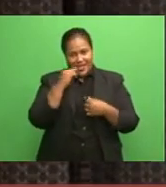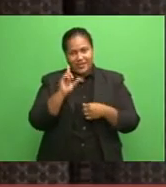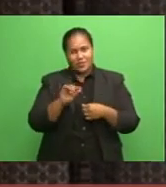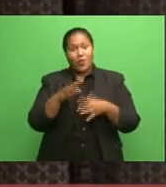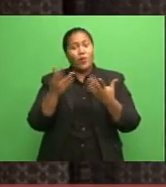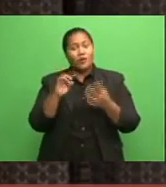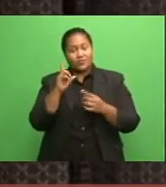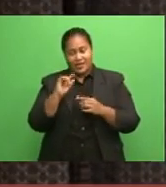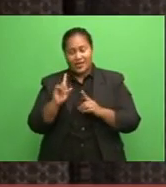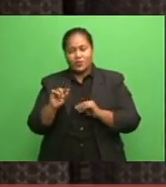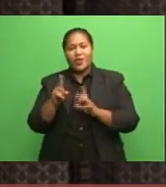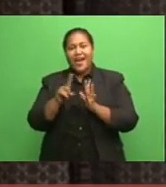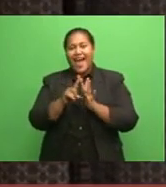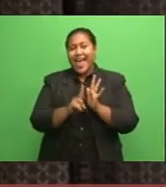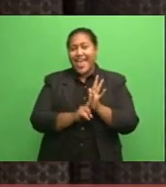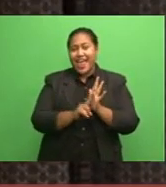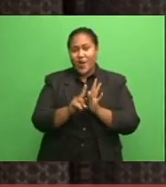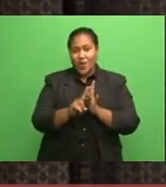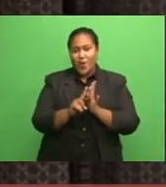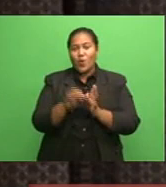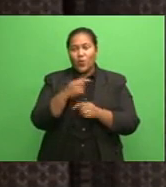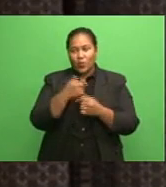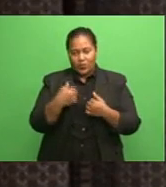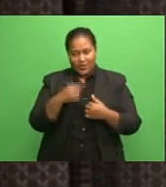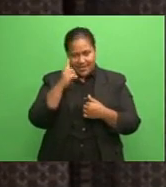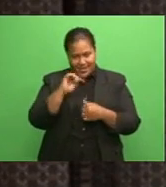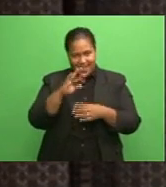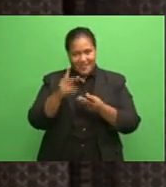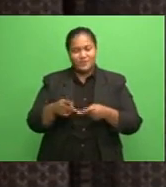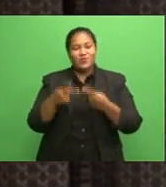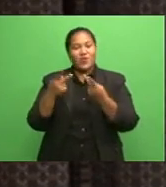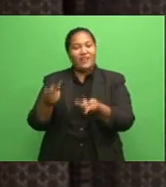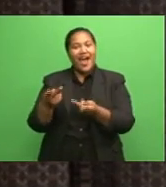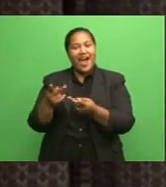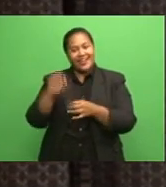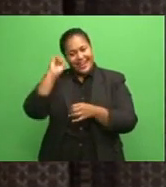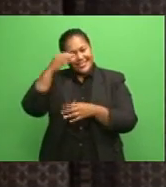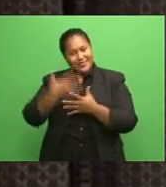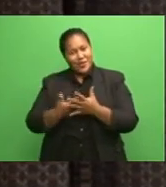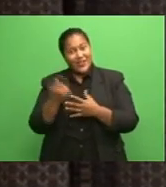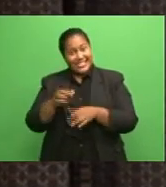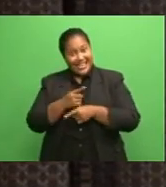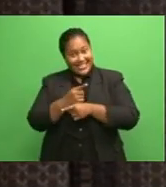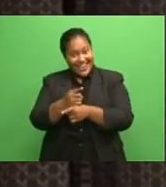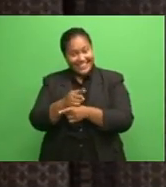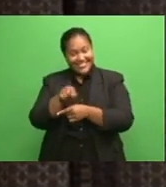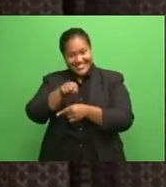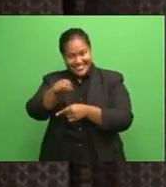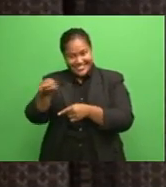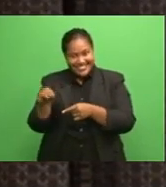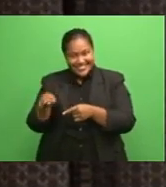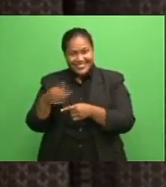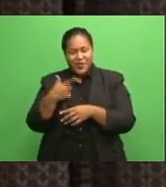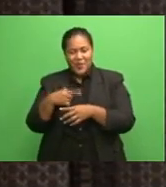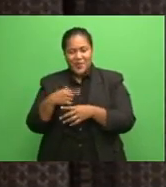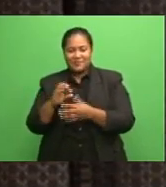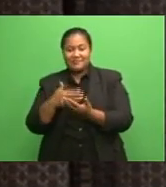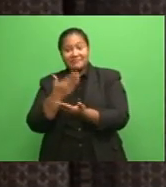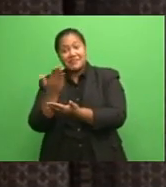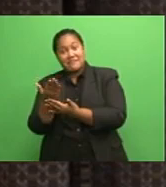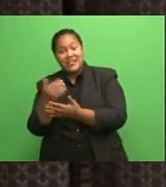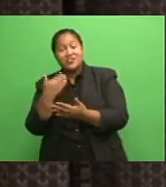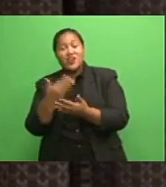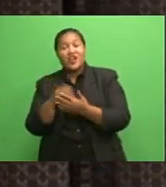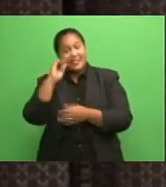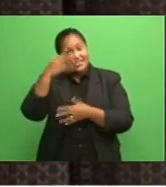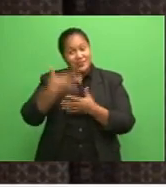ILO, of course we can provide technical expertise and guidance notes based on the experience of ILO